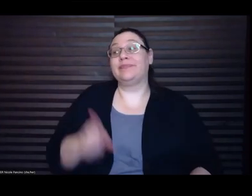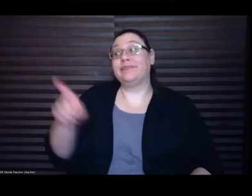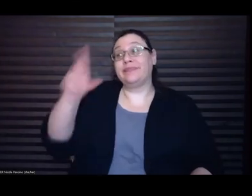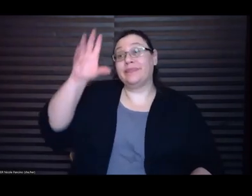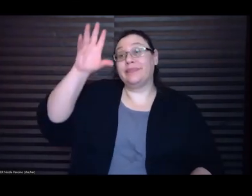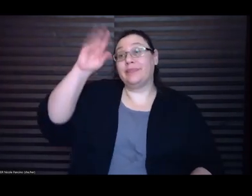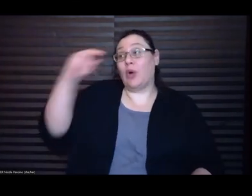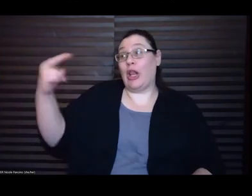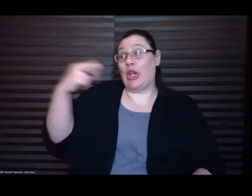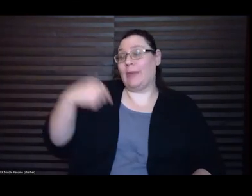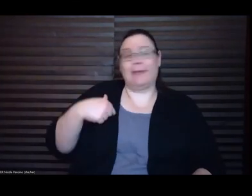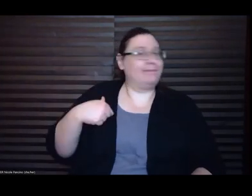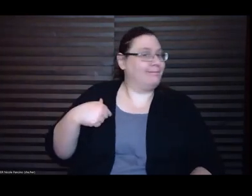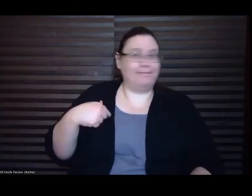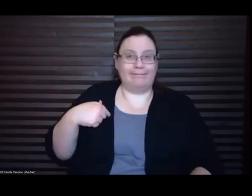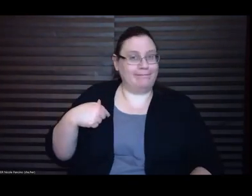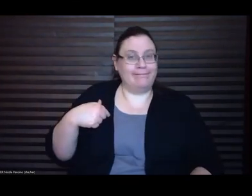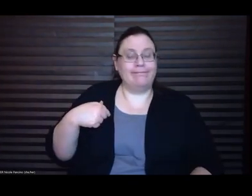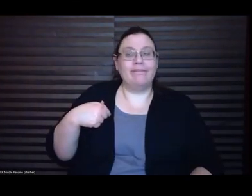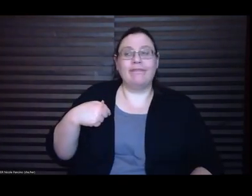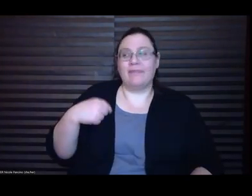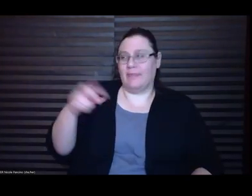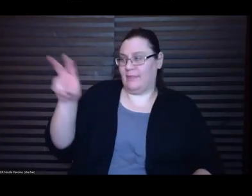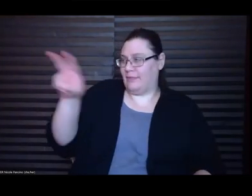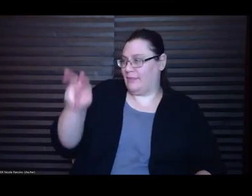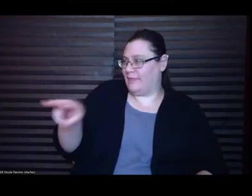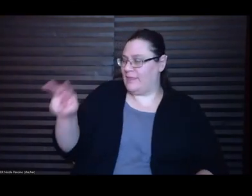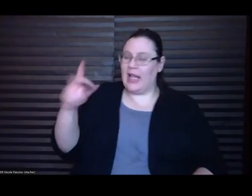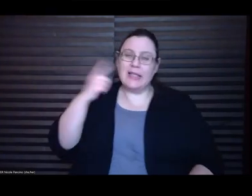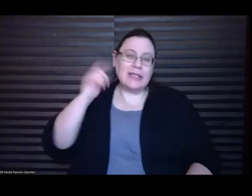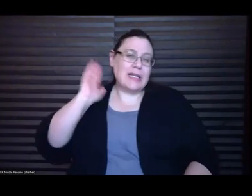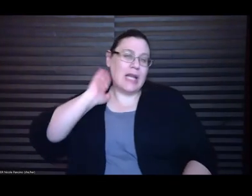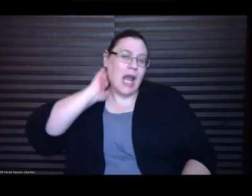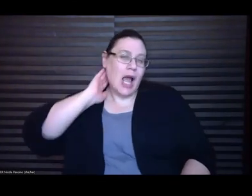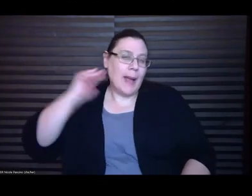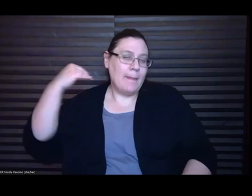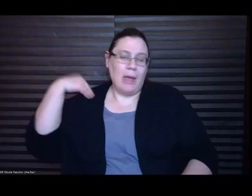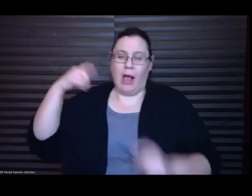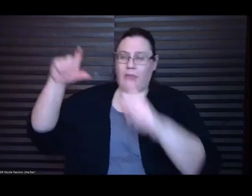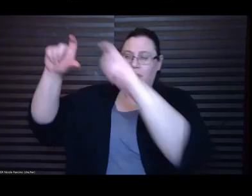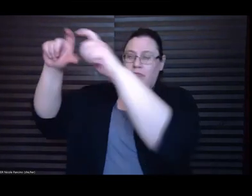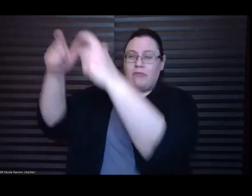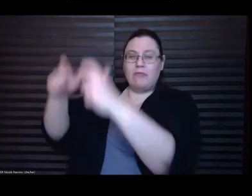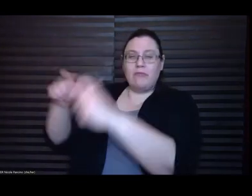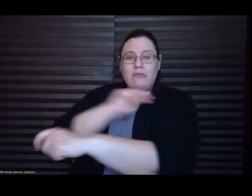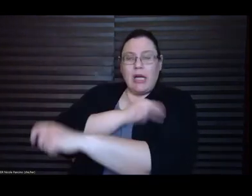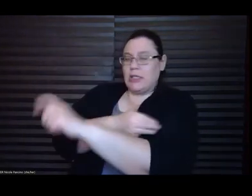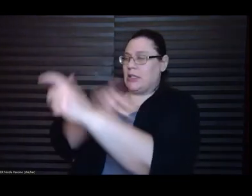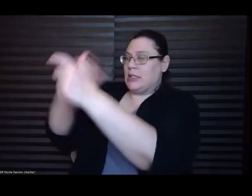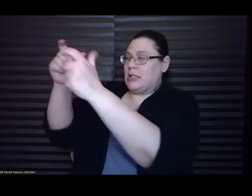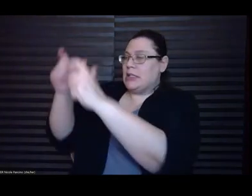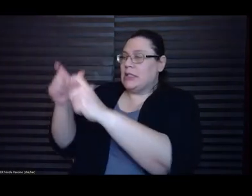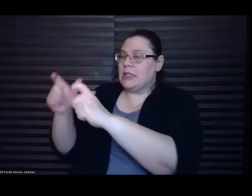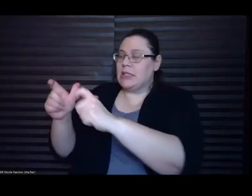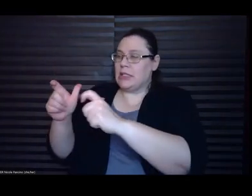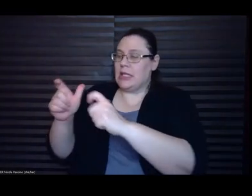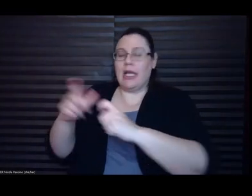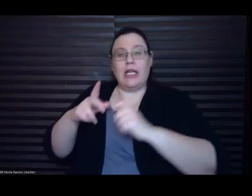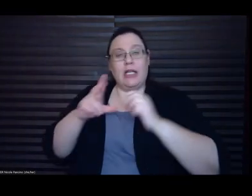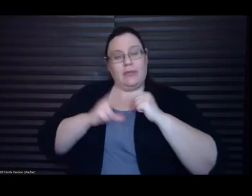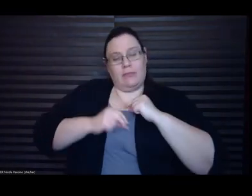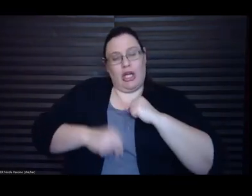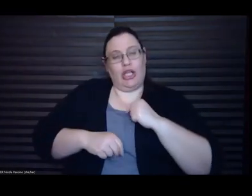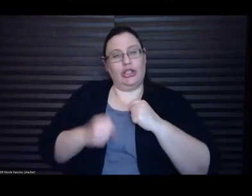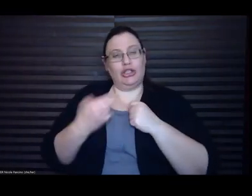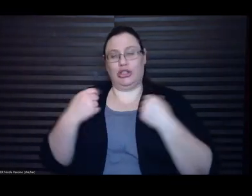neck and upper back, how he fairly strains out of his button-down shirts, like a day laborer dressed up for a dance, and I run